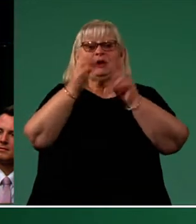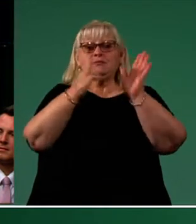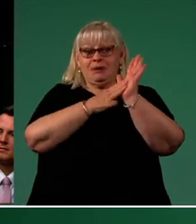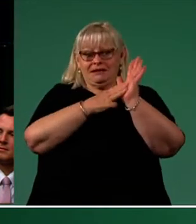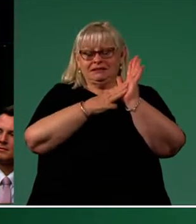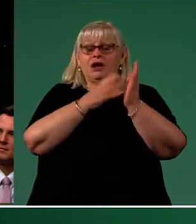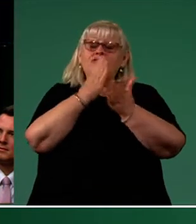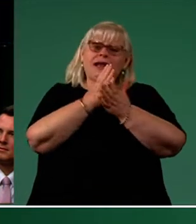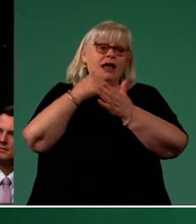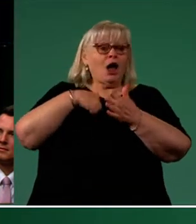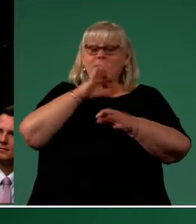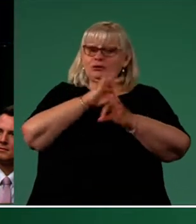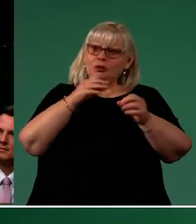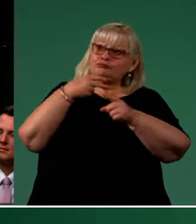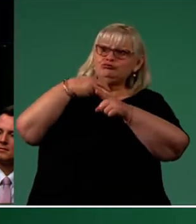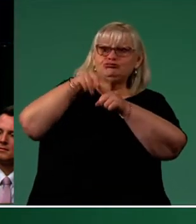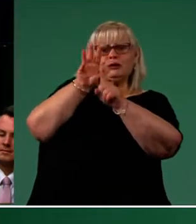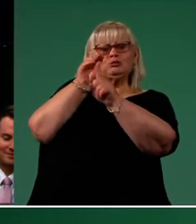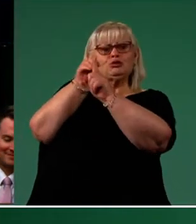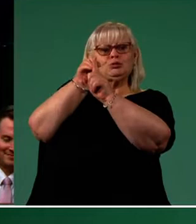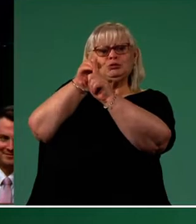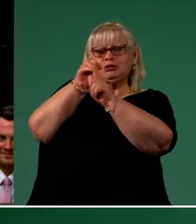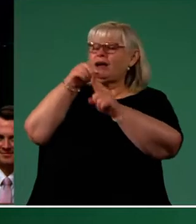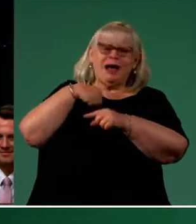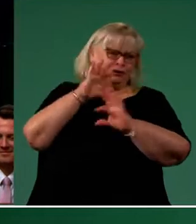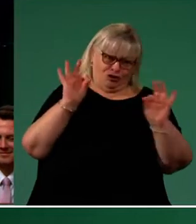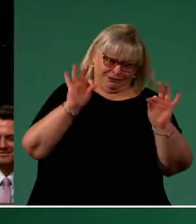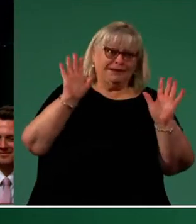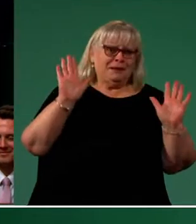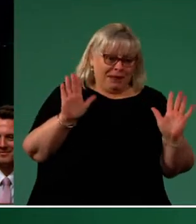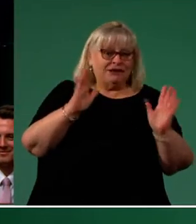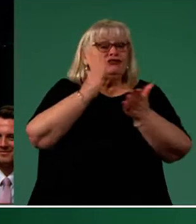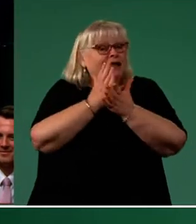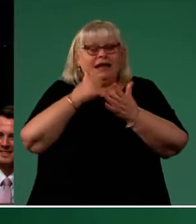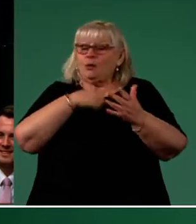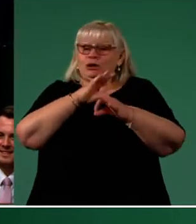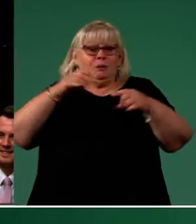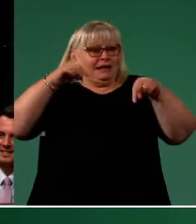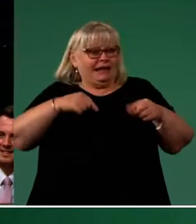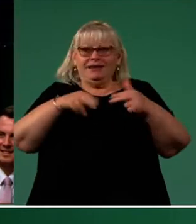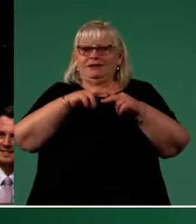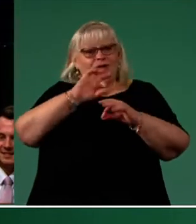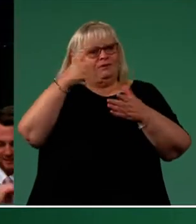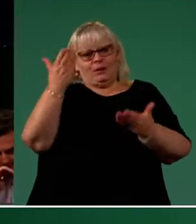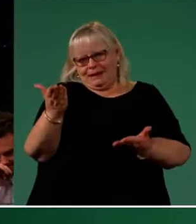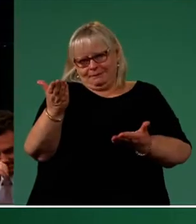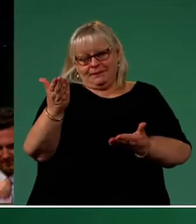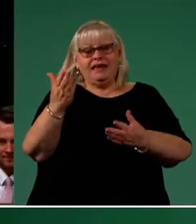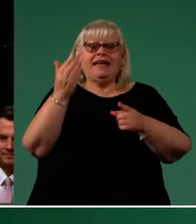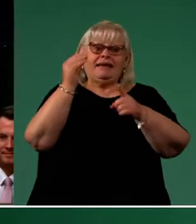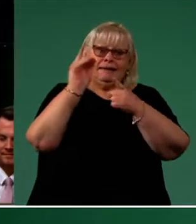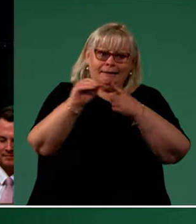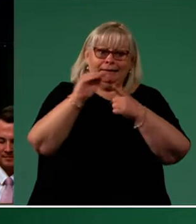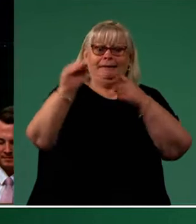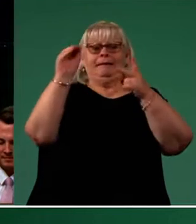and no I am not sucking up. I generally would not have been here if it weren't for him. He persisted